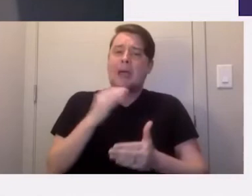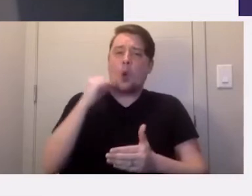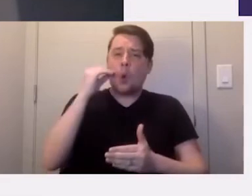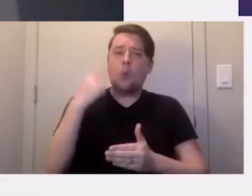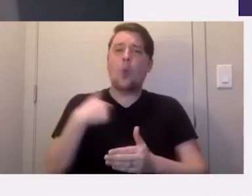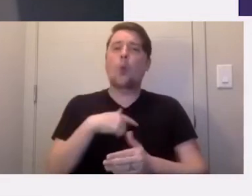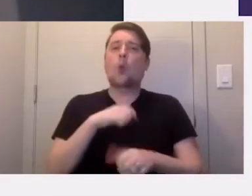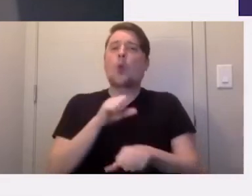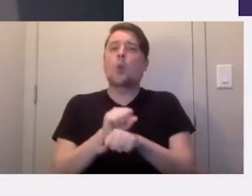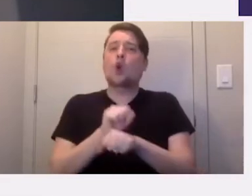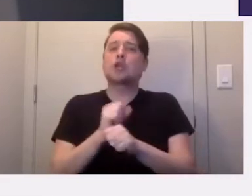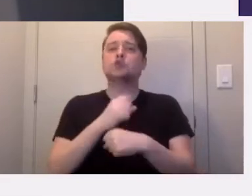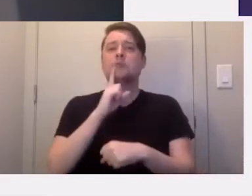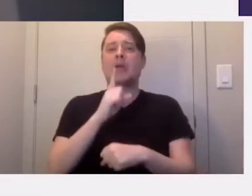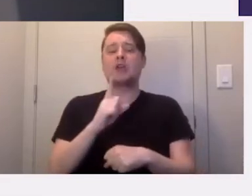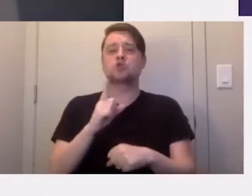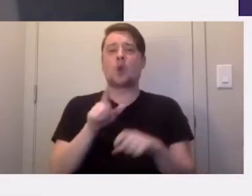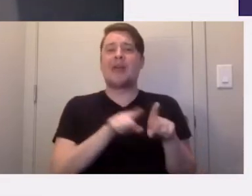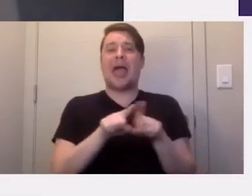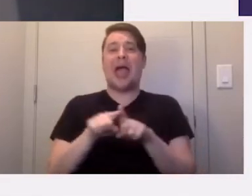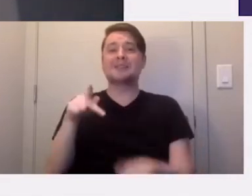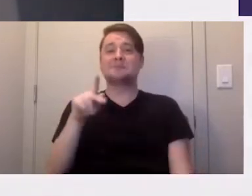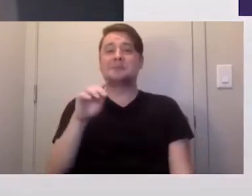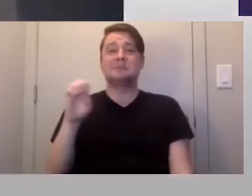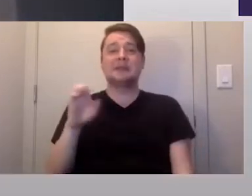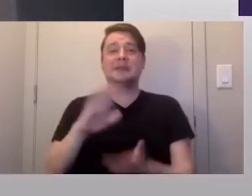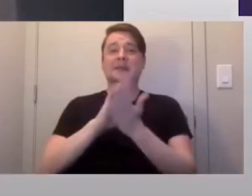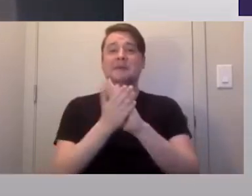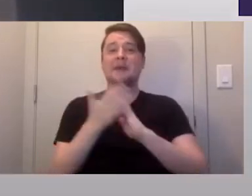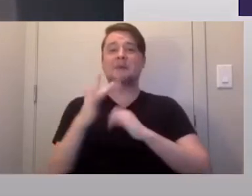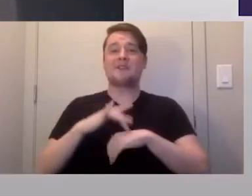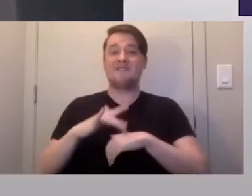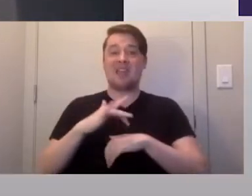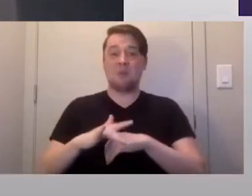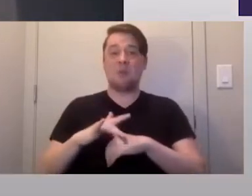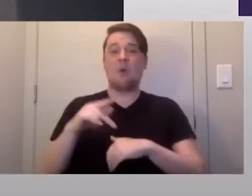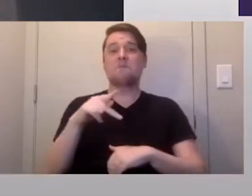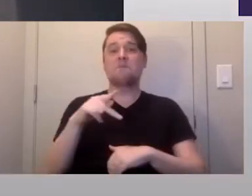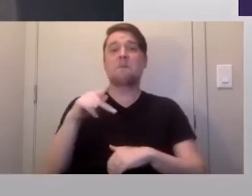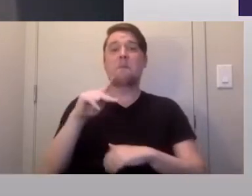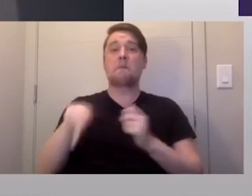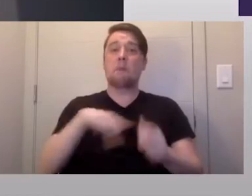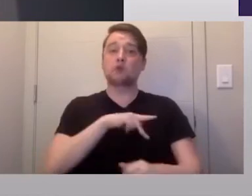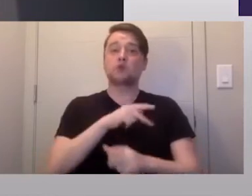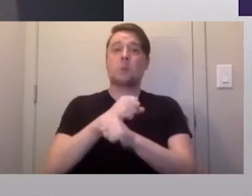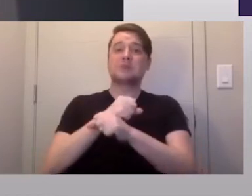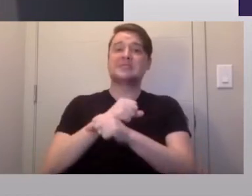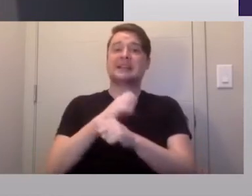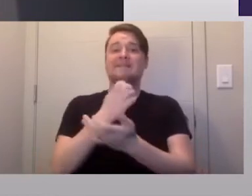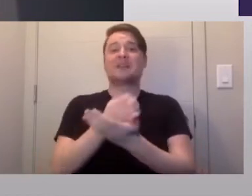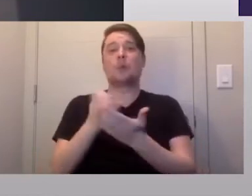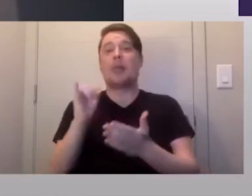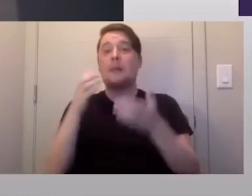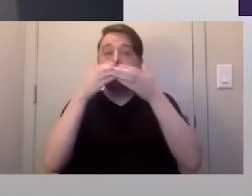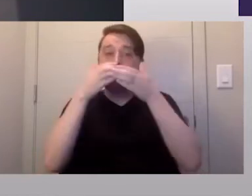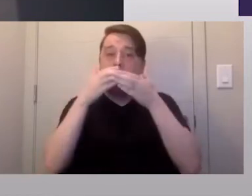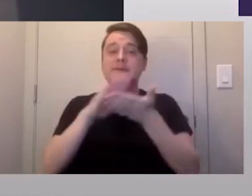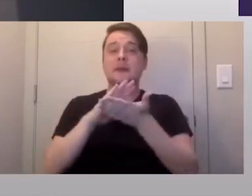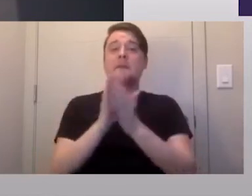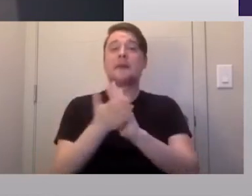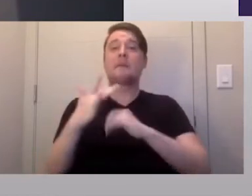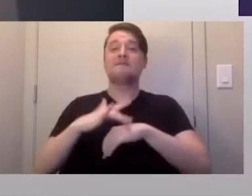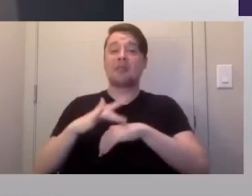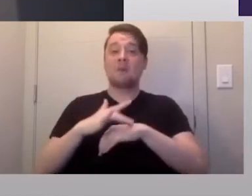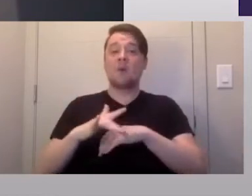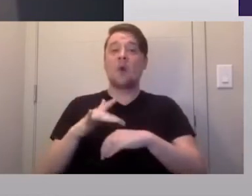working to make sure that as PPE becomes available, as personal protective equipment, like masks become available,